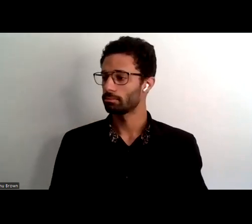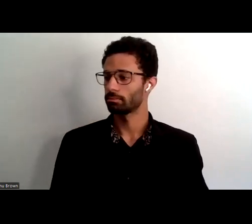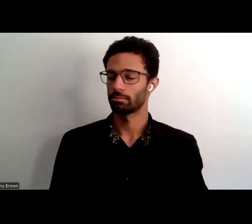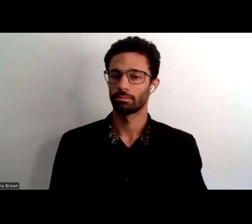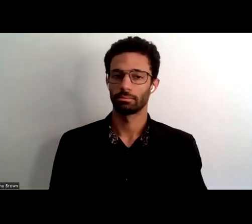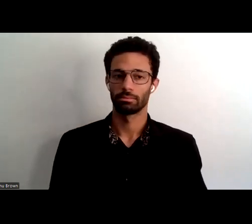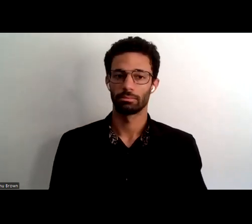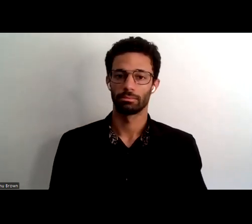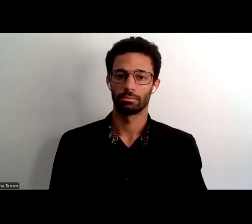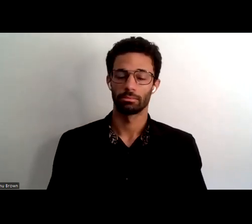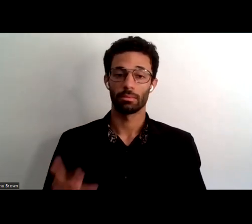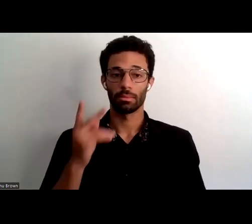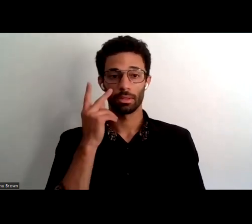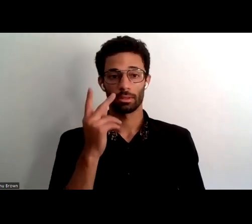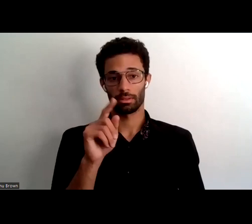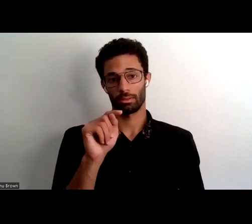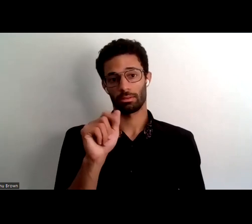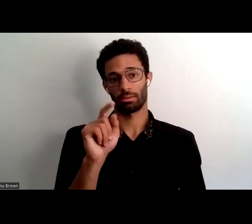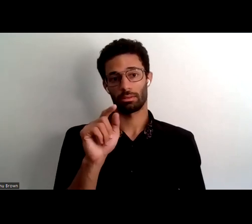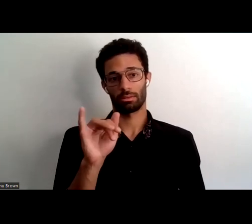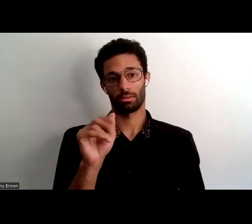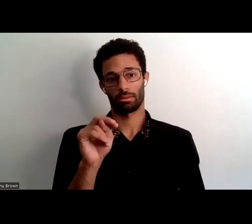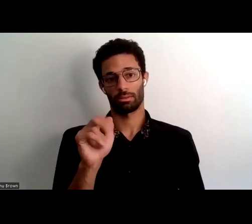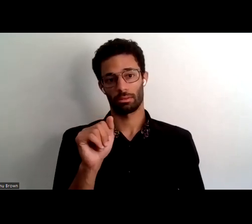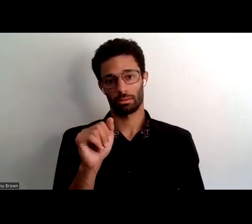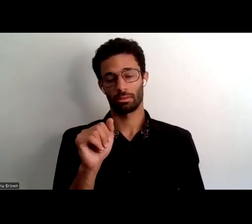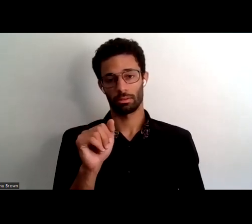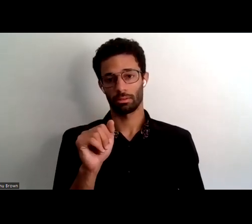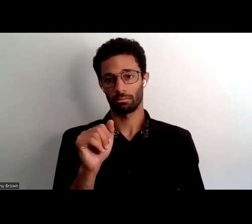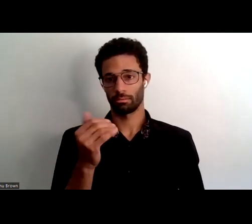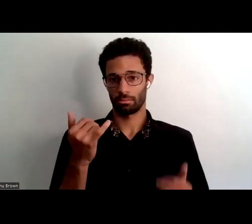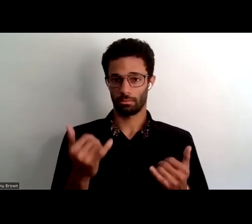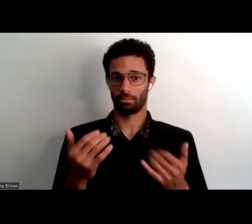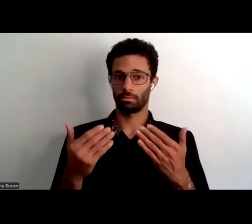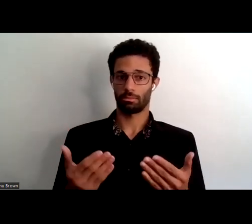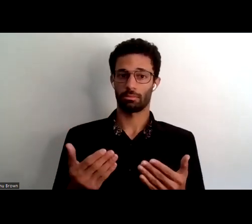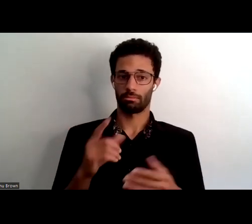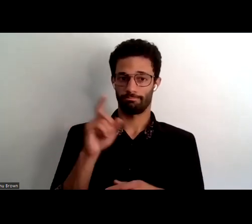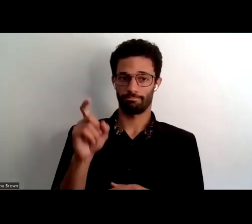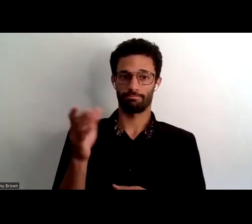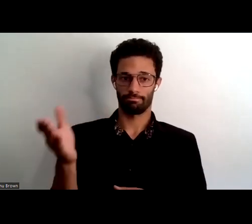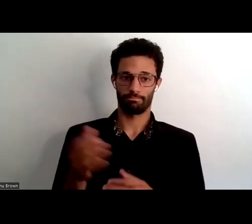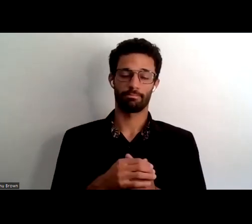i see tatiana we're going to unmute your microphone and you can ask your question live